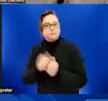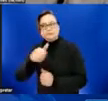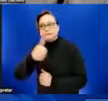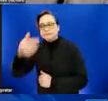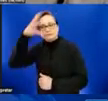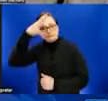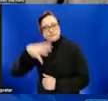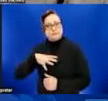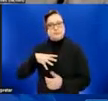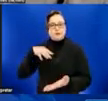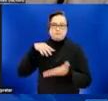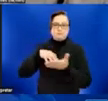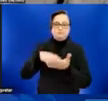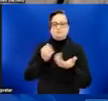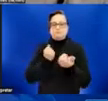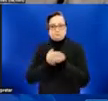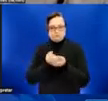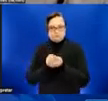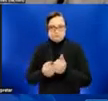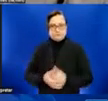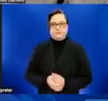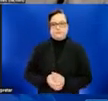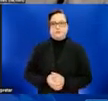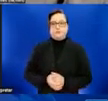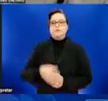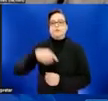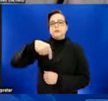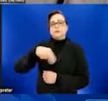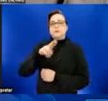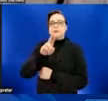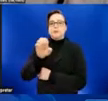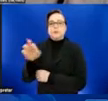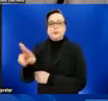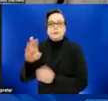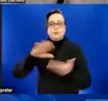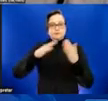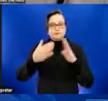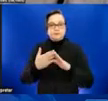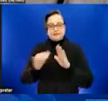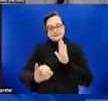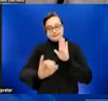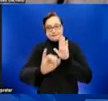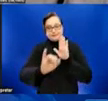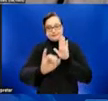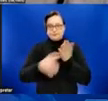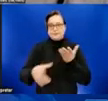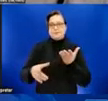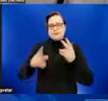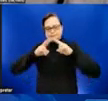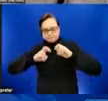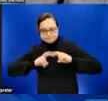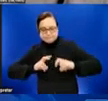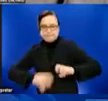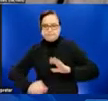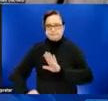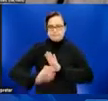queer community identities, intimacies, and ideology, as well as understanding the HIV